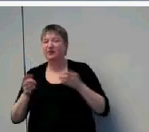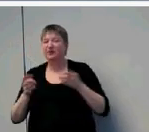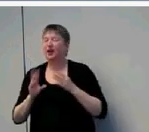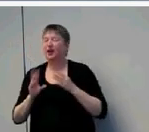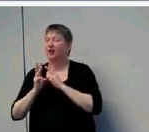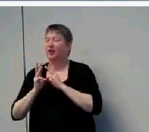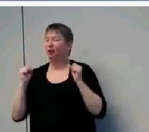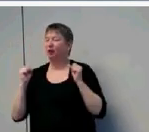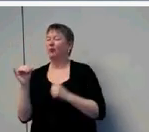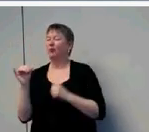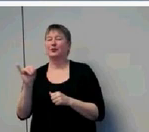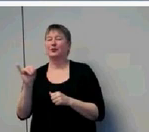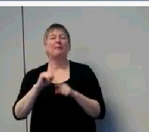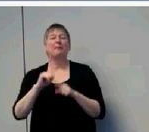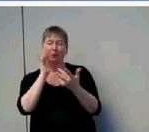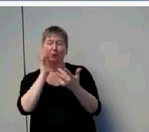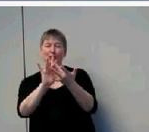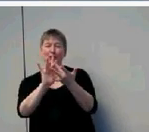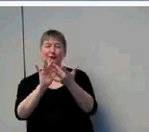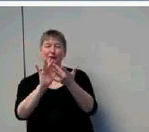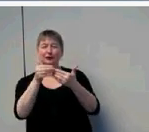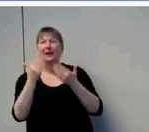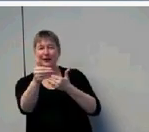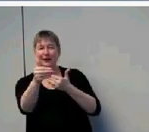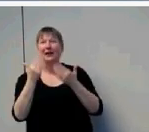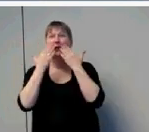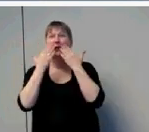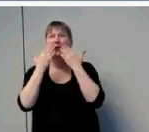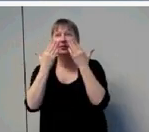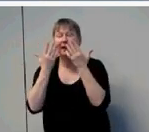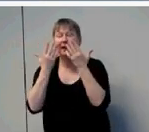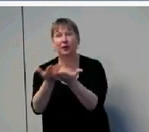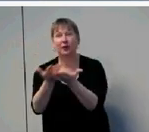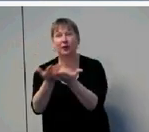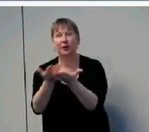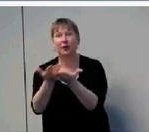somehow in the near future. So thank you, everyone, and we're good to end now. Thank you.